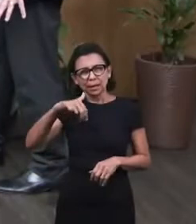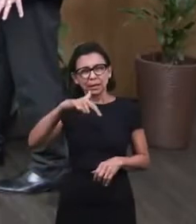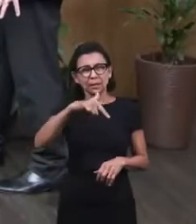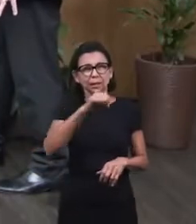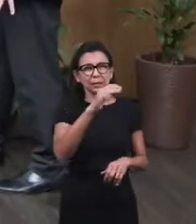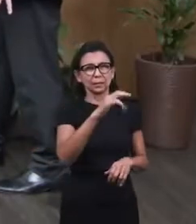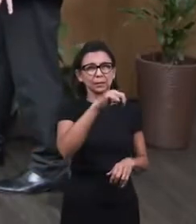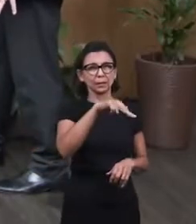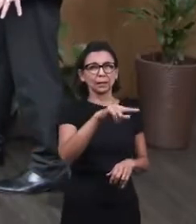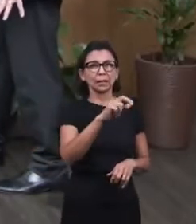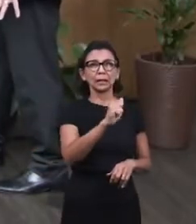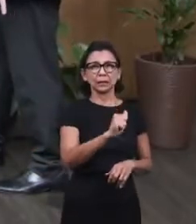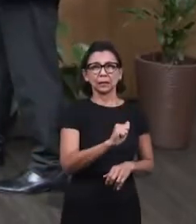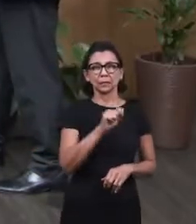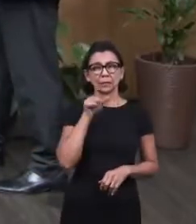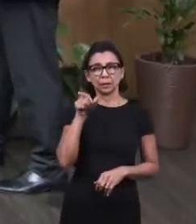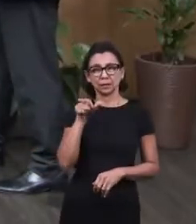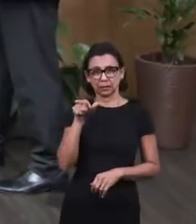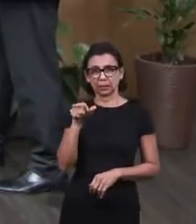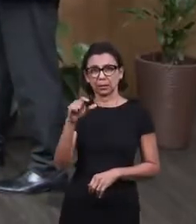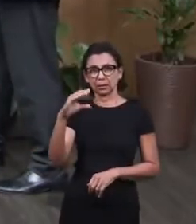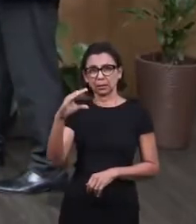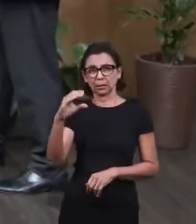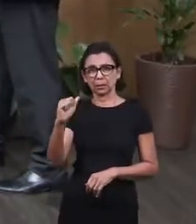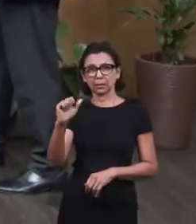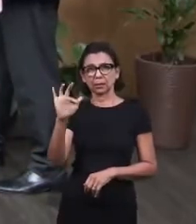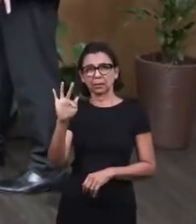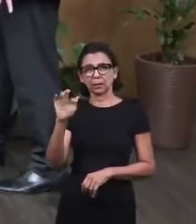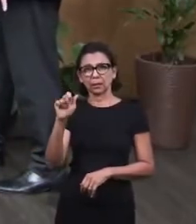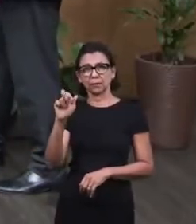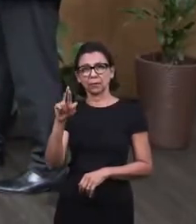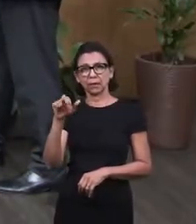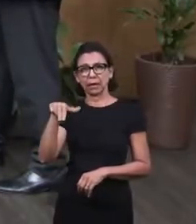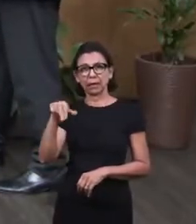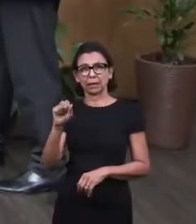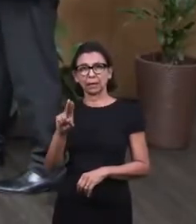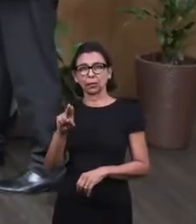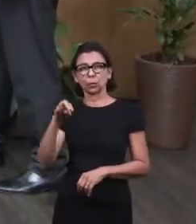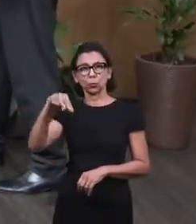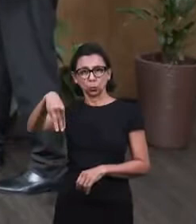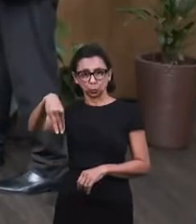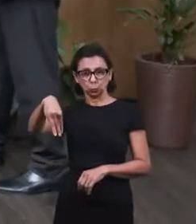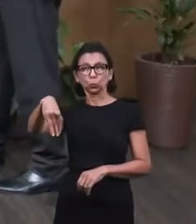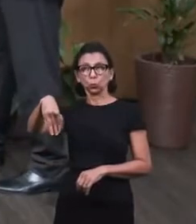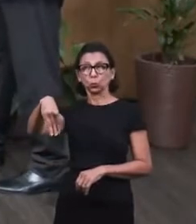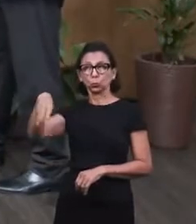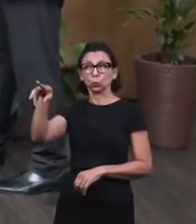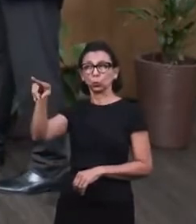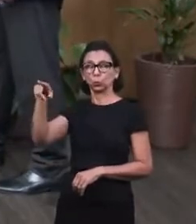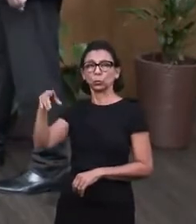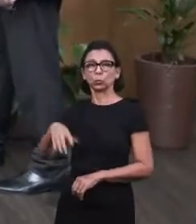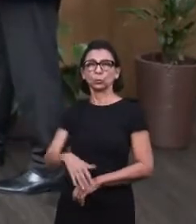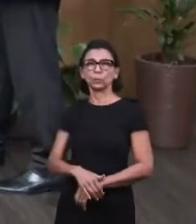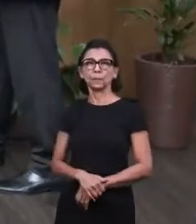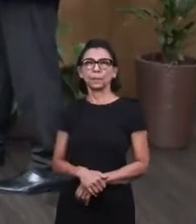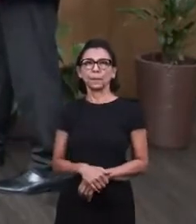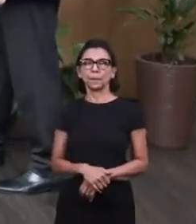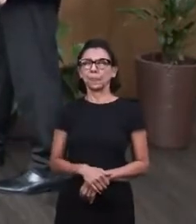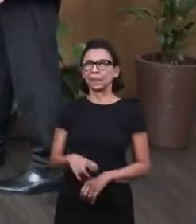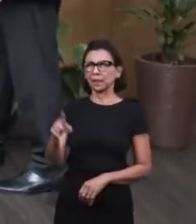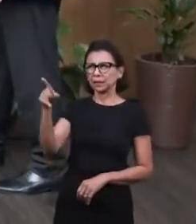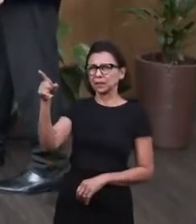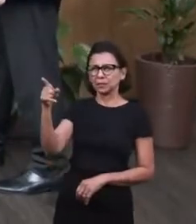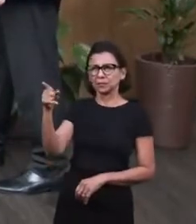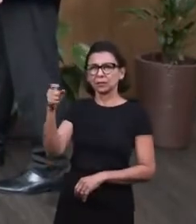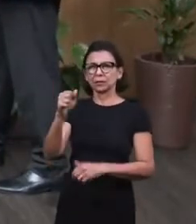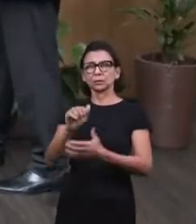seeking to have an encounter with Jesus. This is just an aerial image. Here are a few